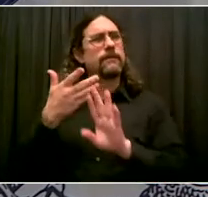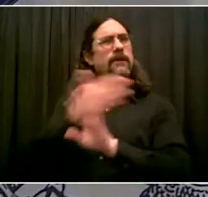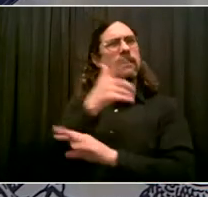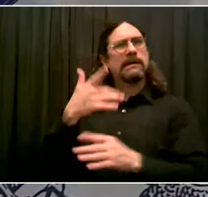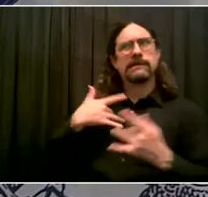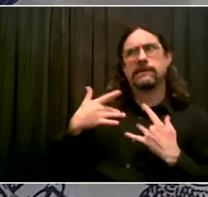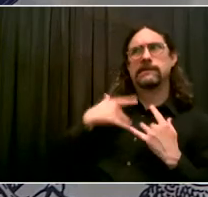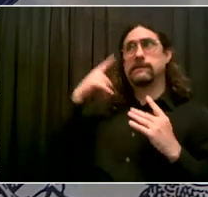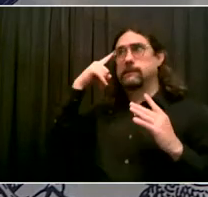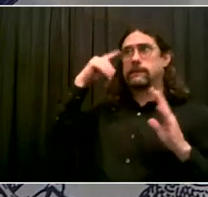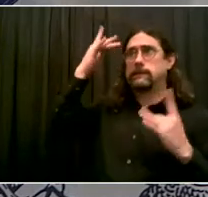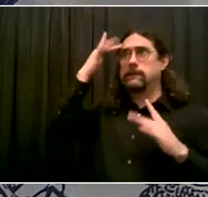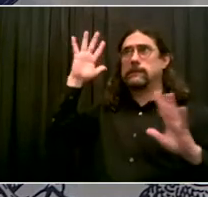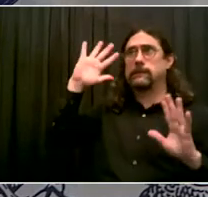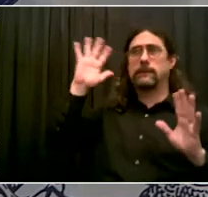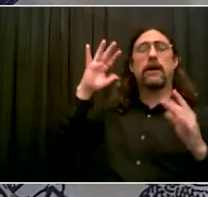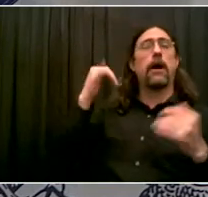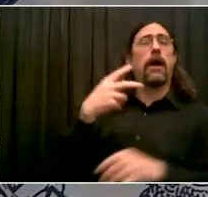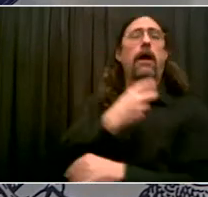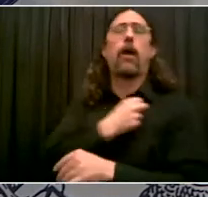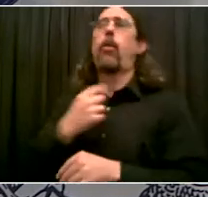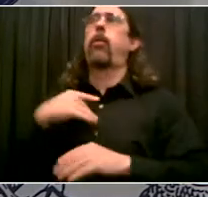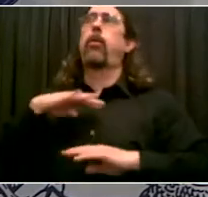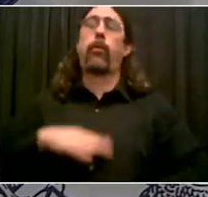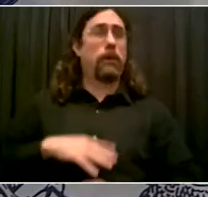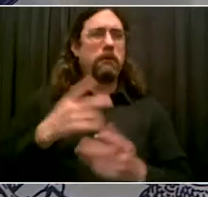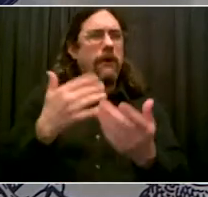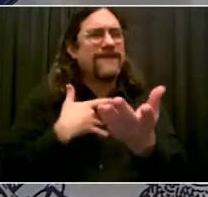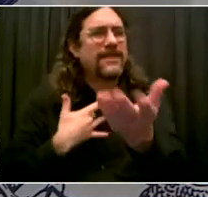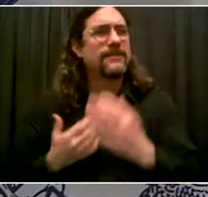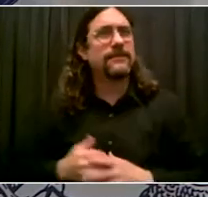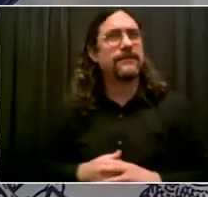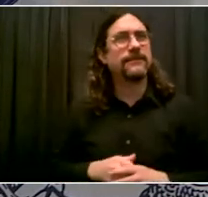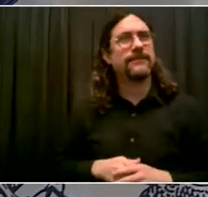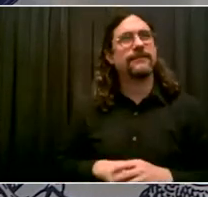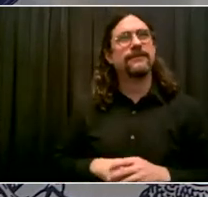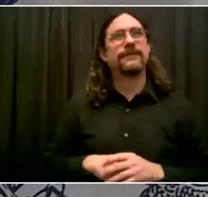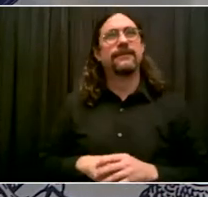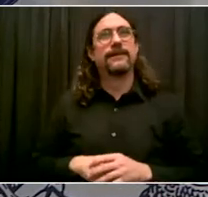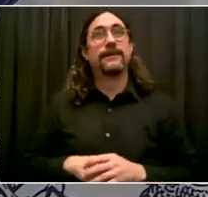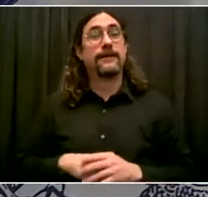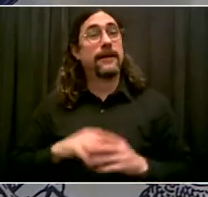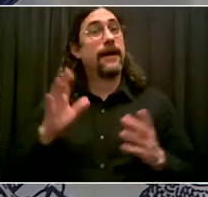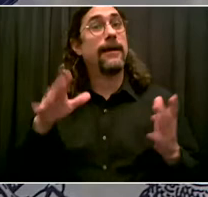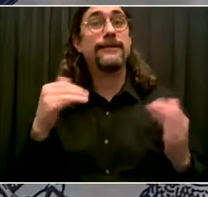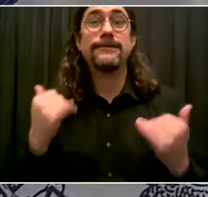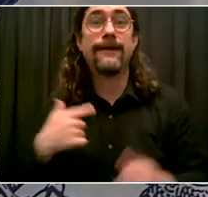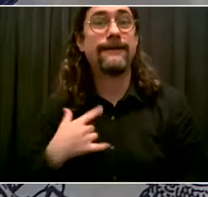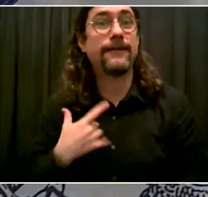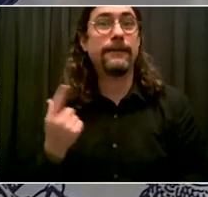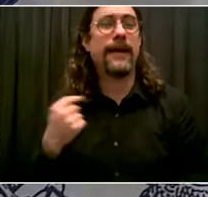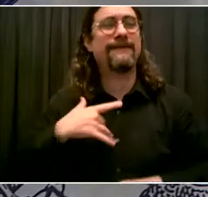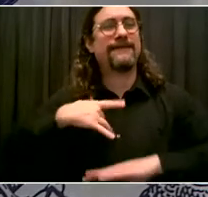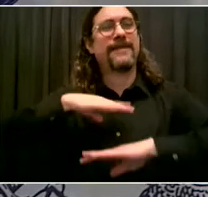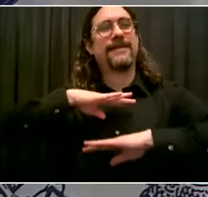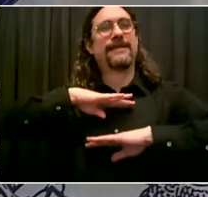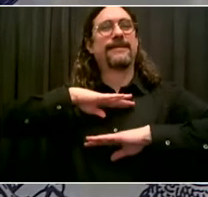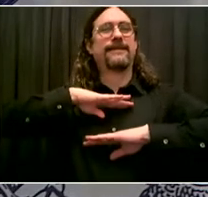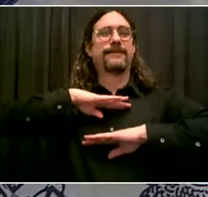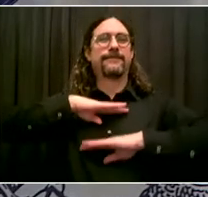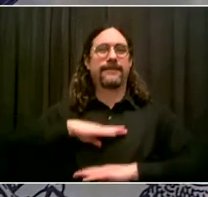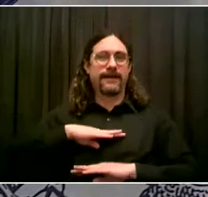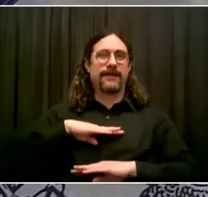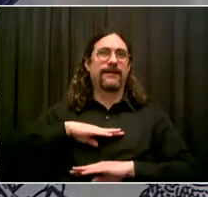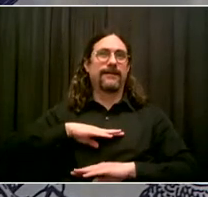I have been not so worried, but someone very close to me who may be on this panel has been constantly telling me that it's really important to